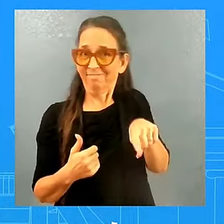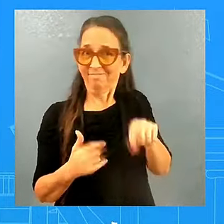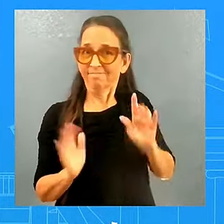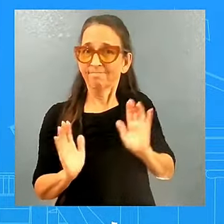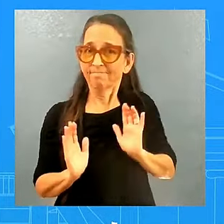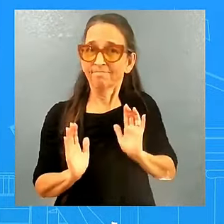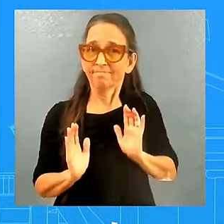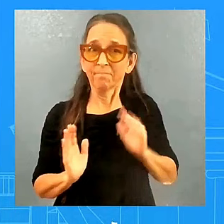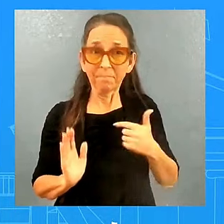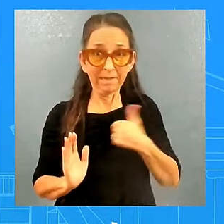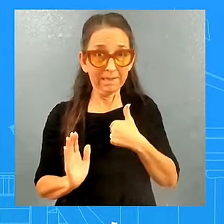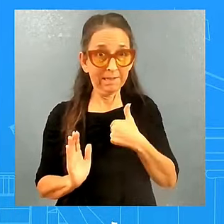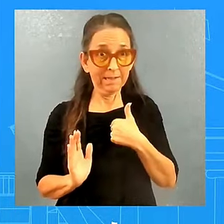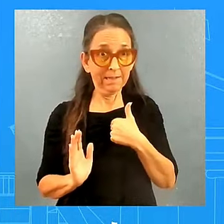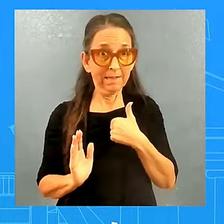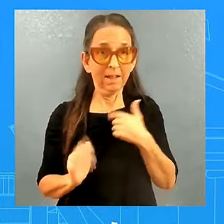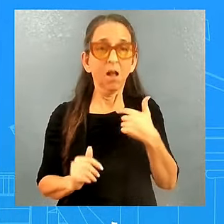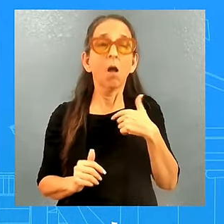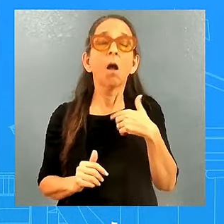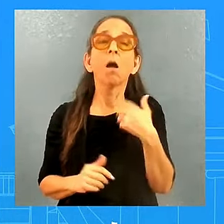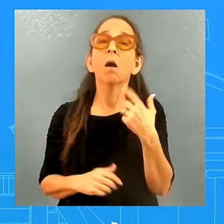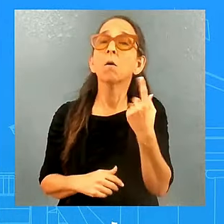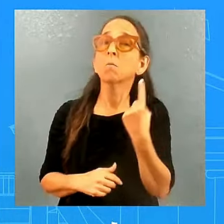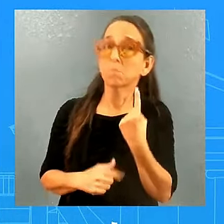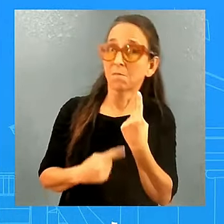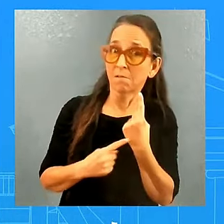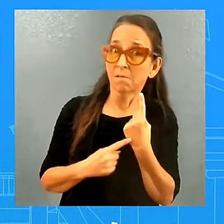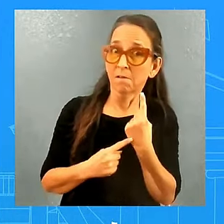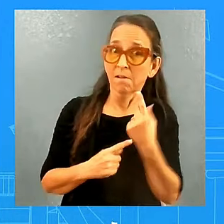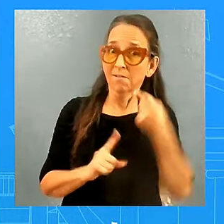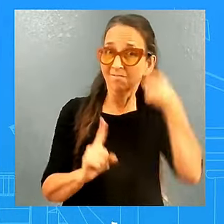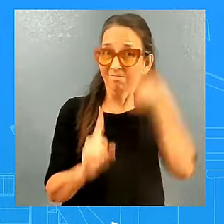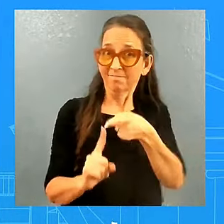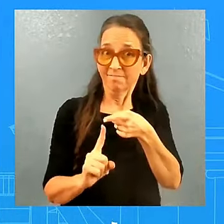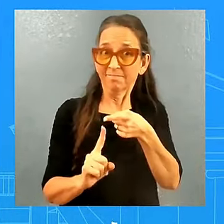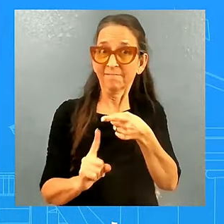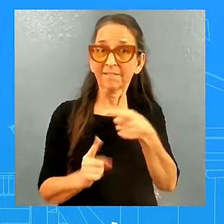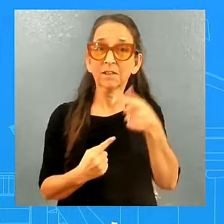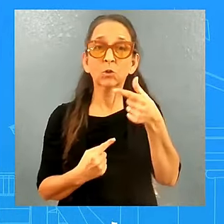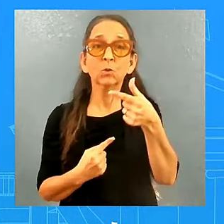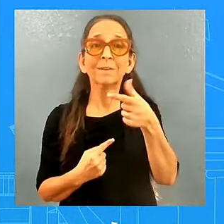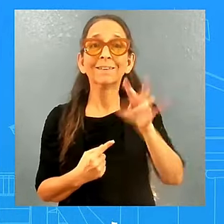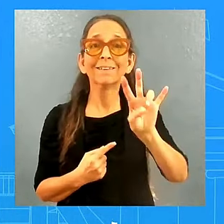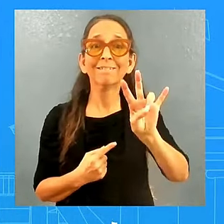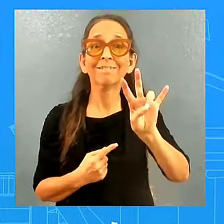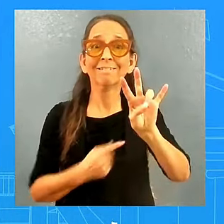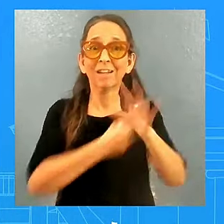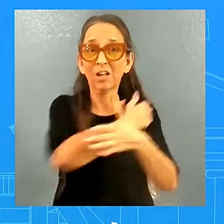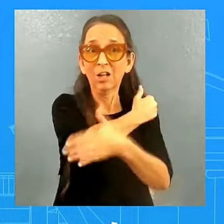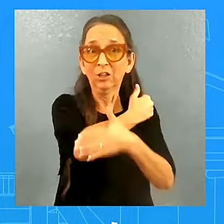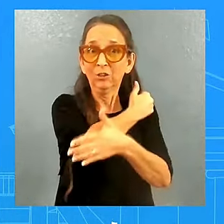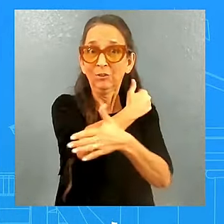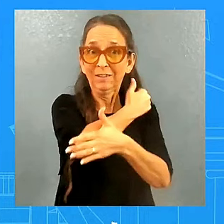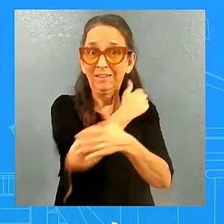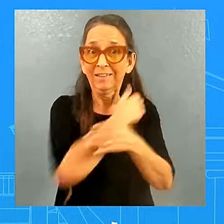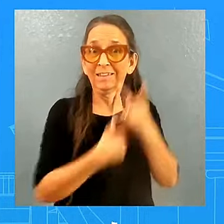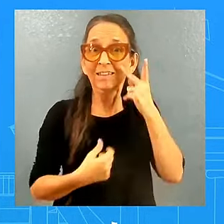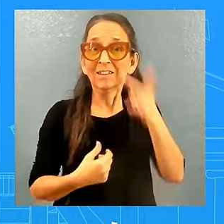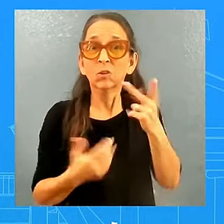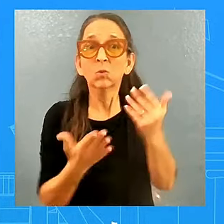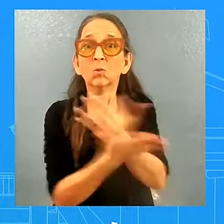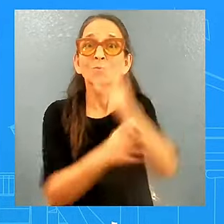point that I've been talking about, about what we've seen in G7 countries, what we've seen with incumbencies after the pandemic, because what the